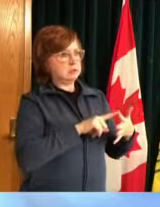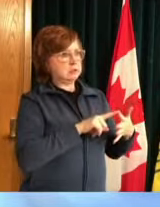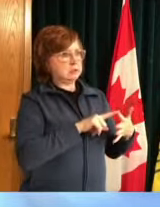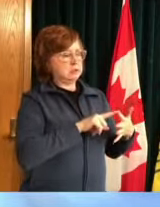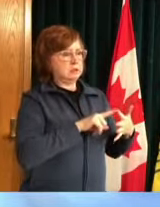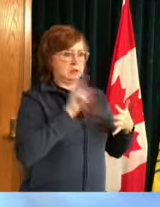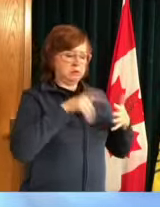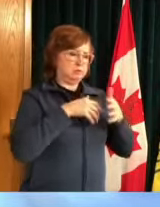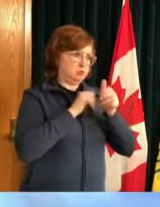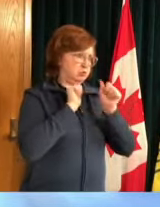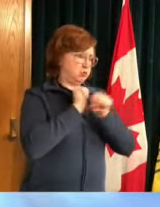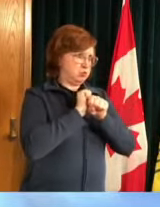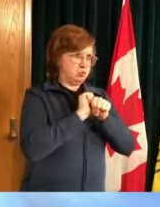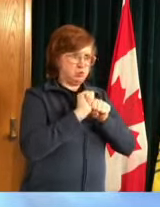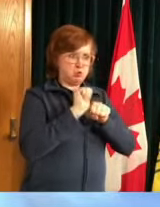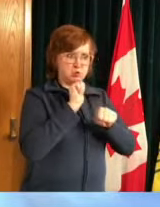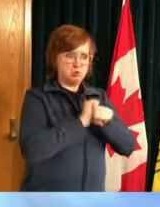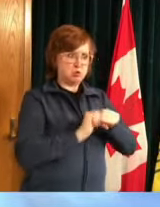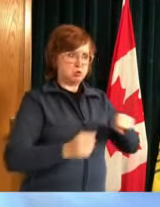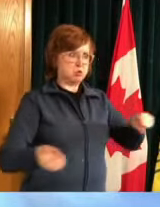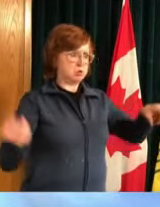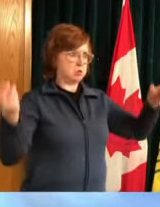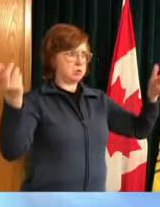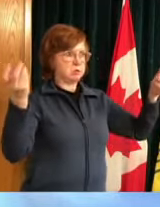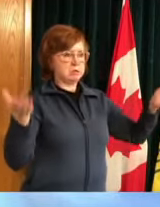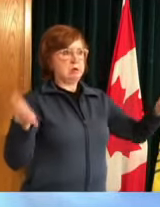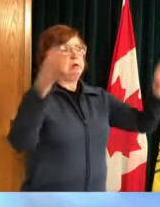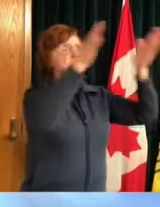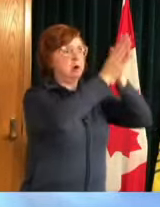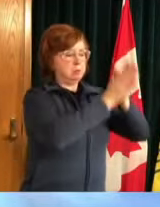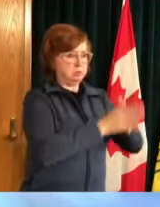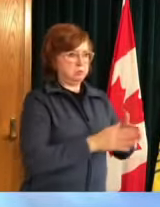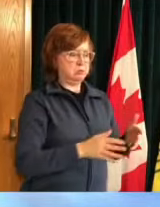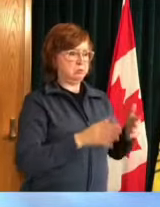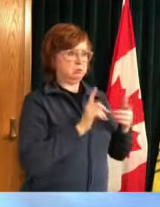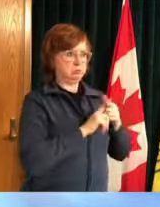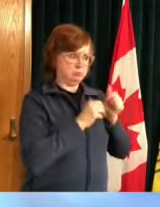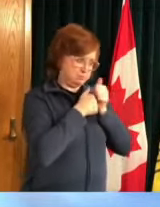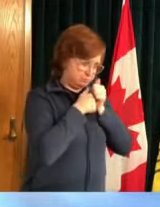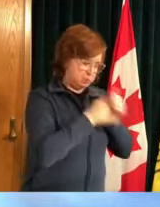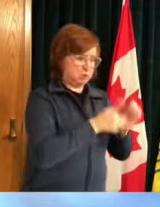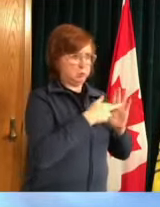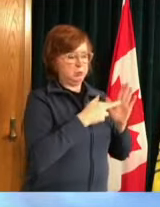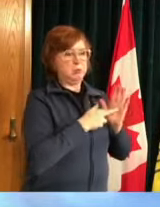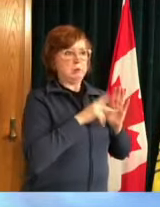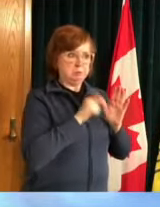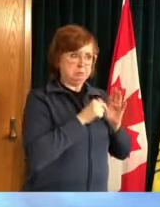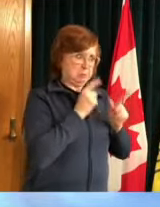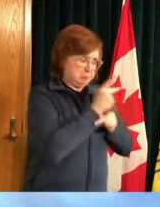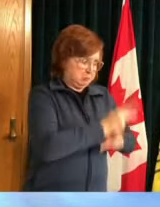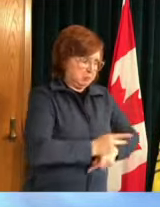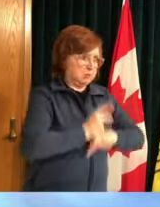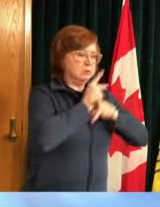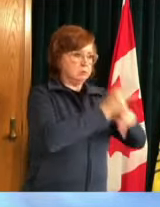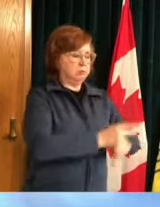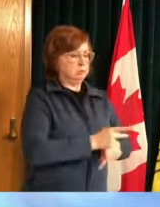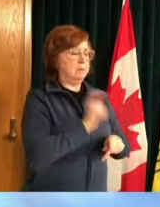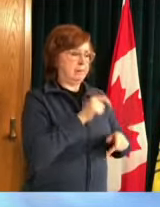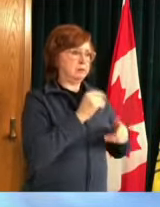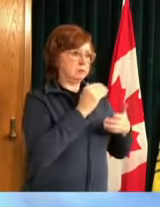uh transmission of covid and especially of variants of concern as low as possible we did have a few weeks ago a cluster of